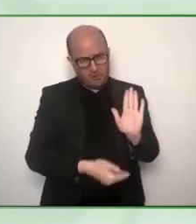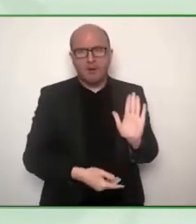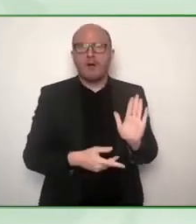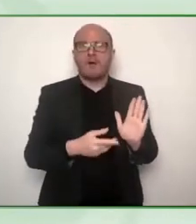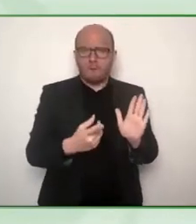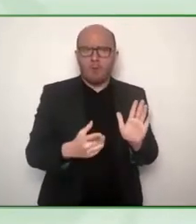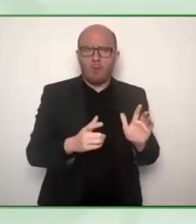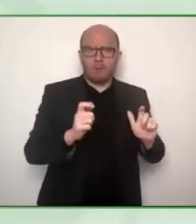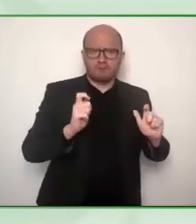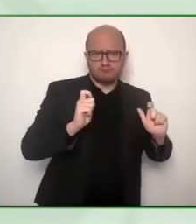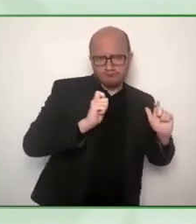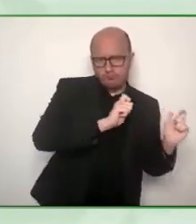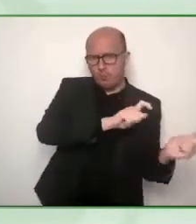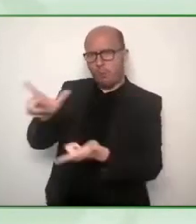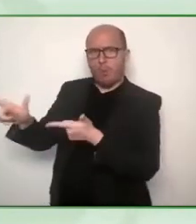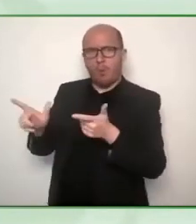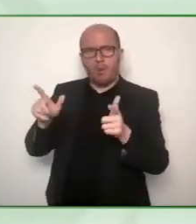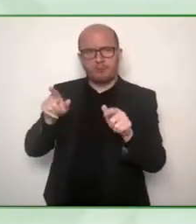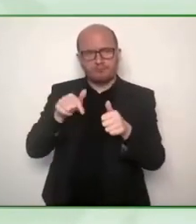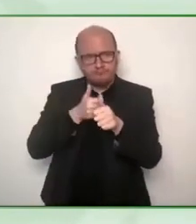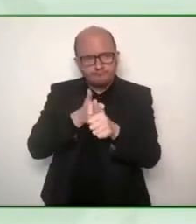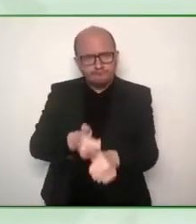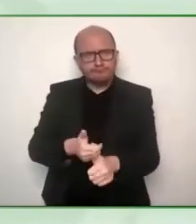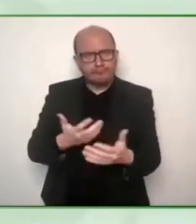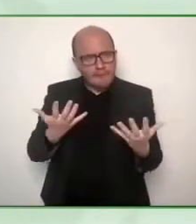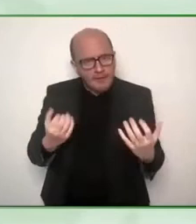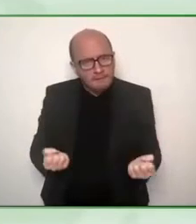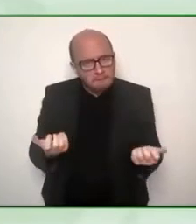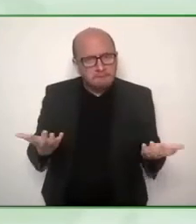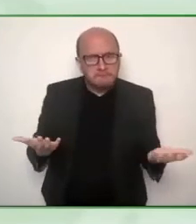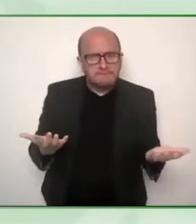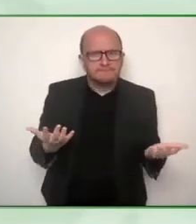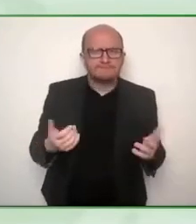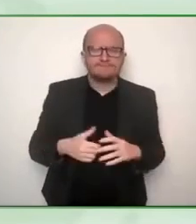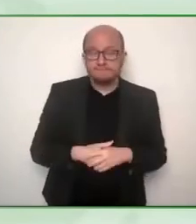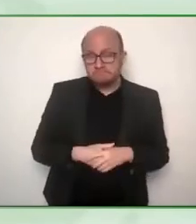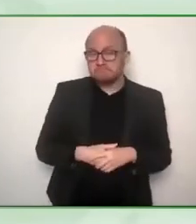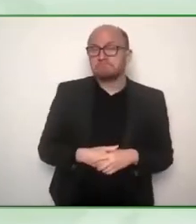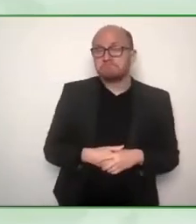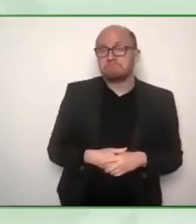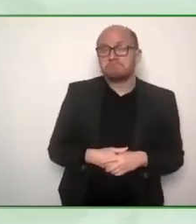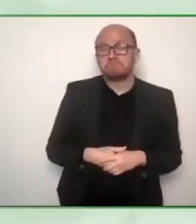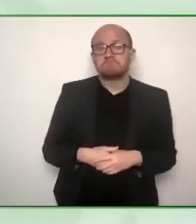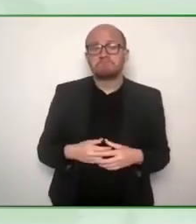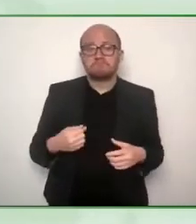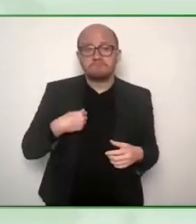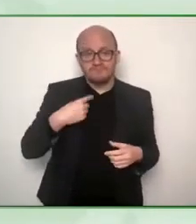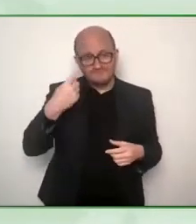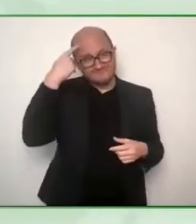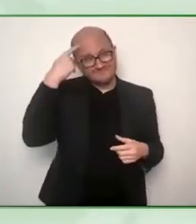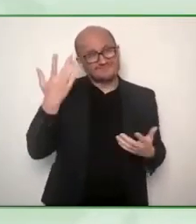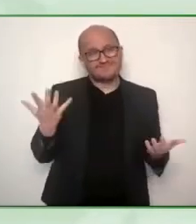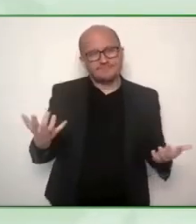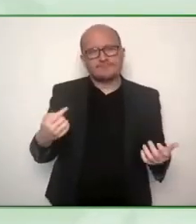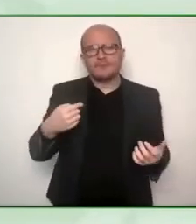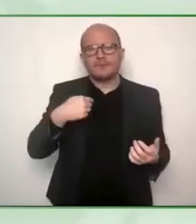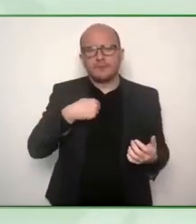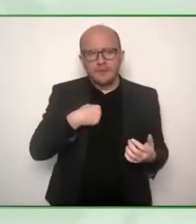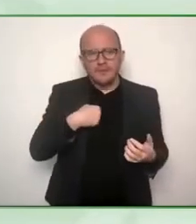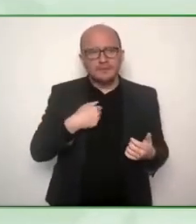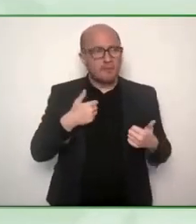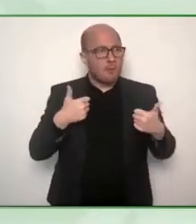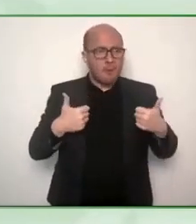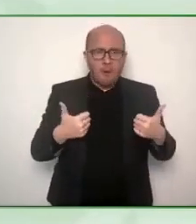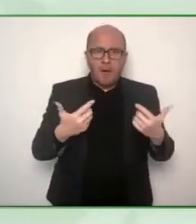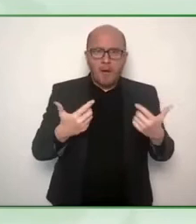main problems or challenges in the disability movement is that we're frequently doing things right but we're